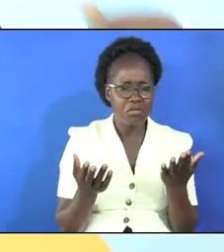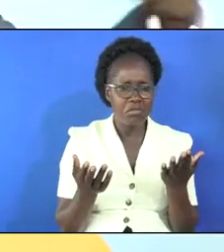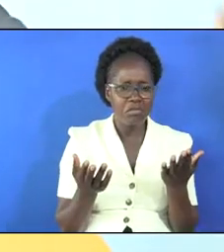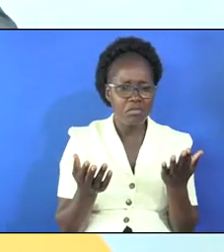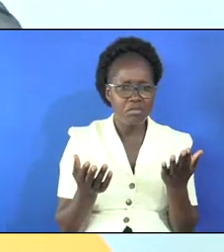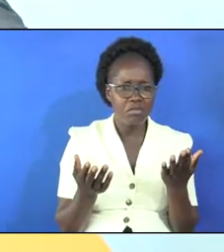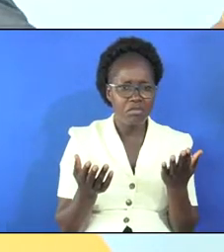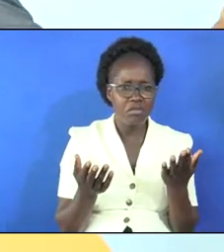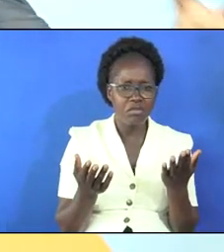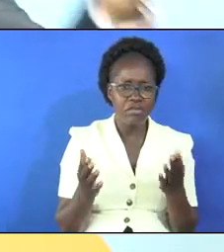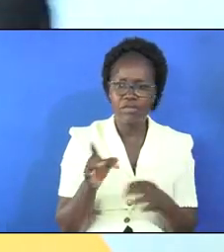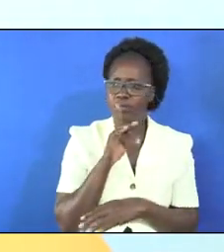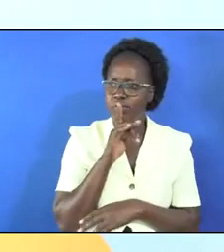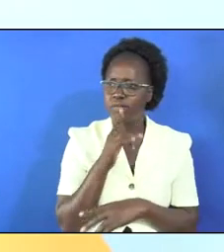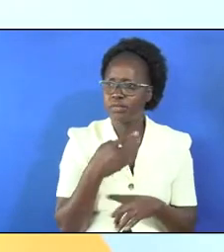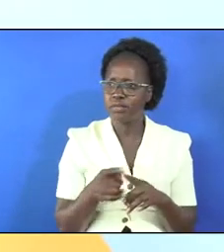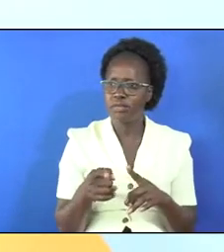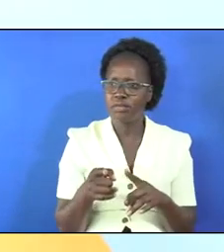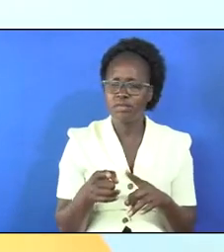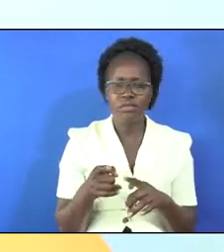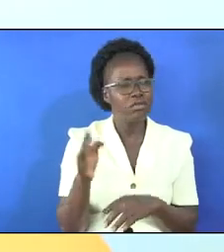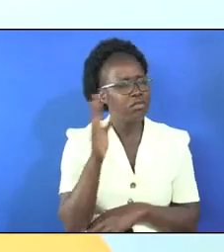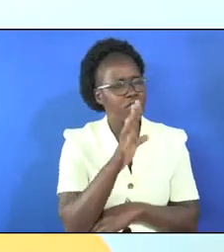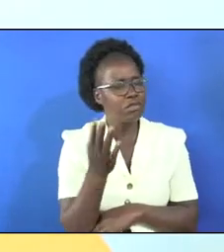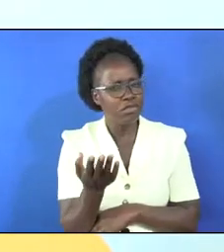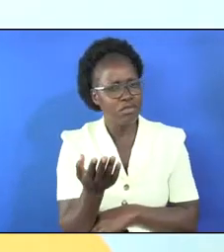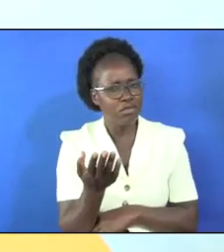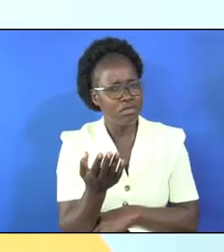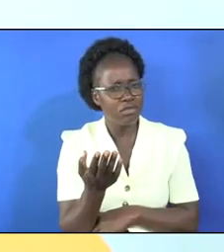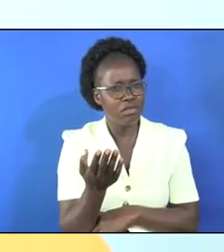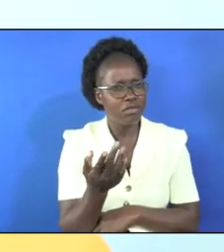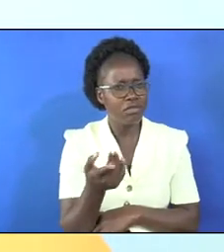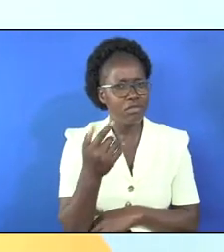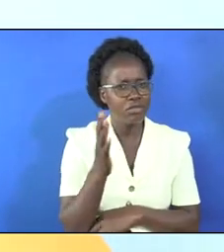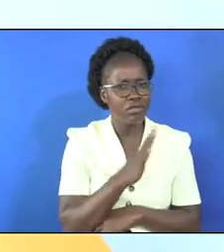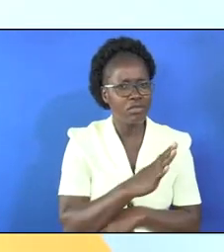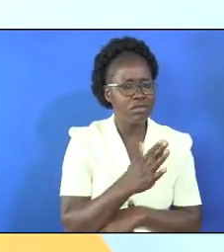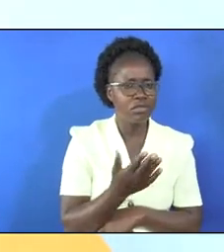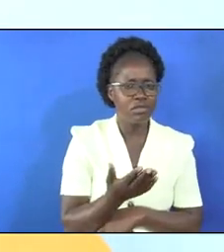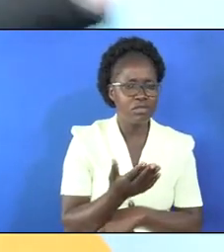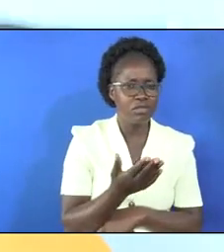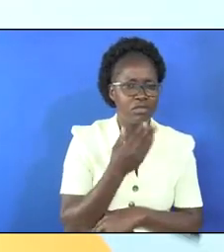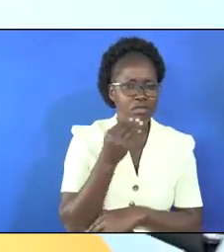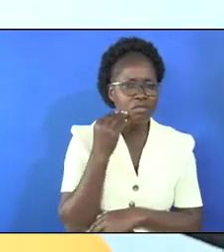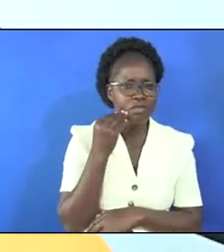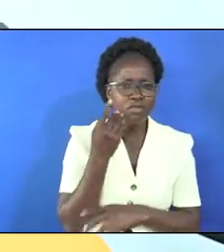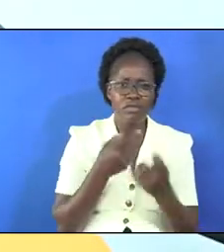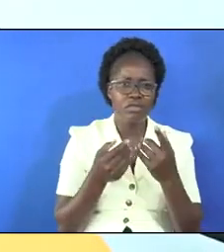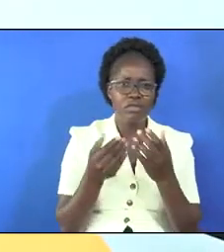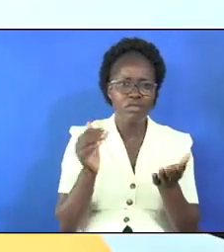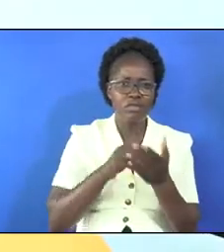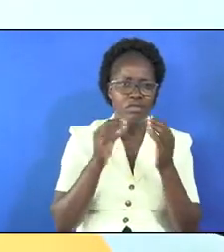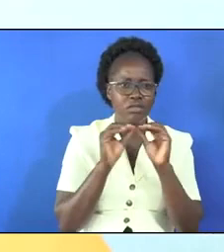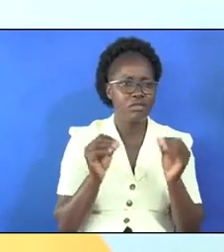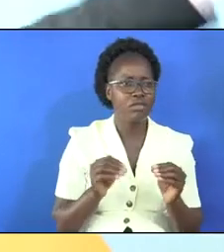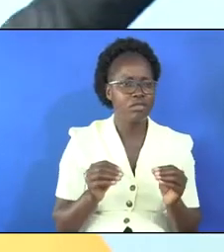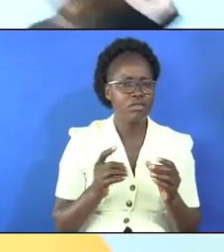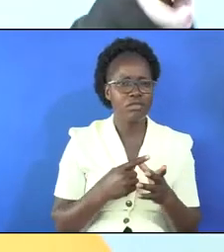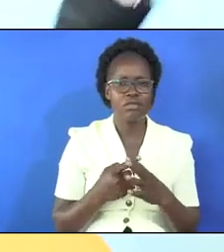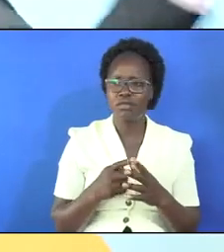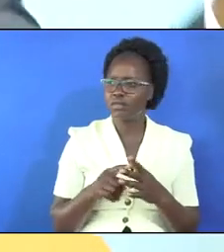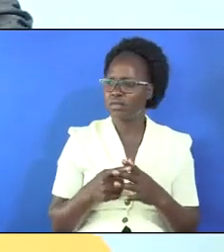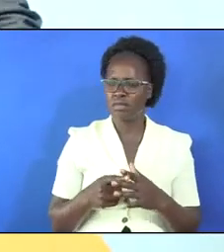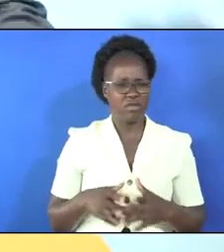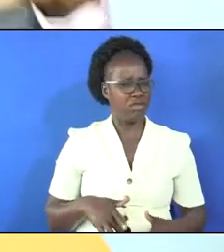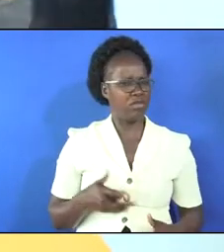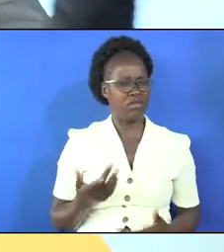and they were not asking but now when it came evening that he usually came home there he was not coming then they